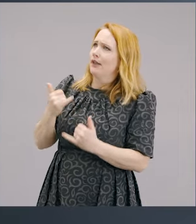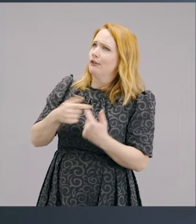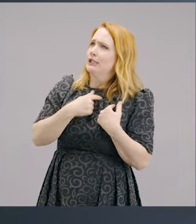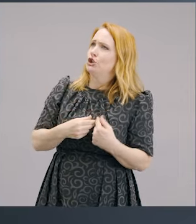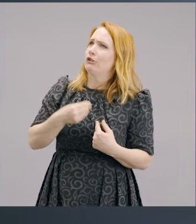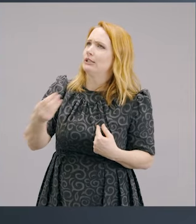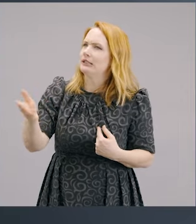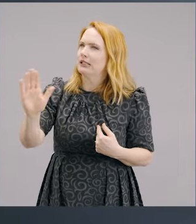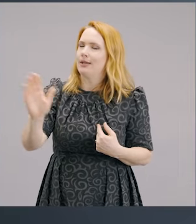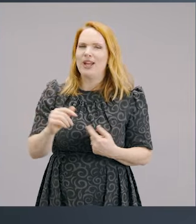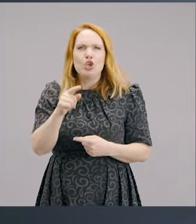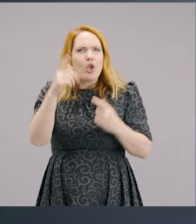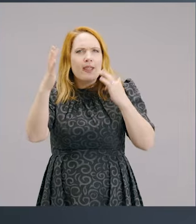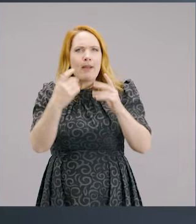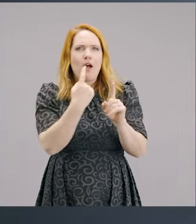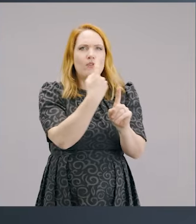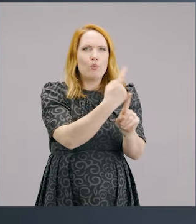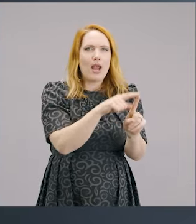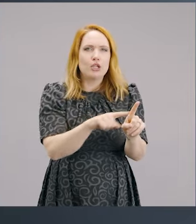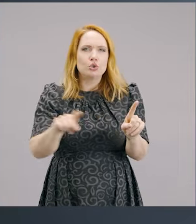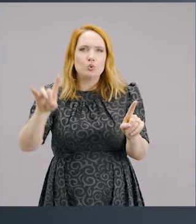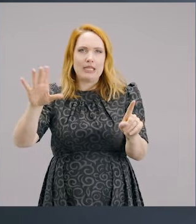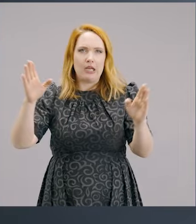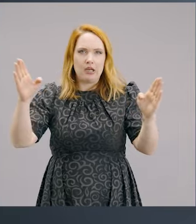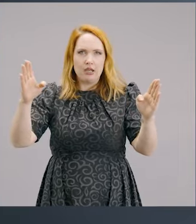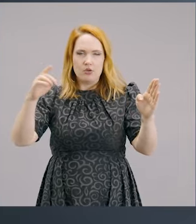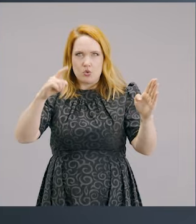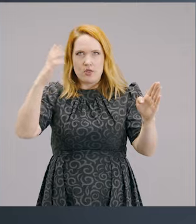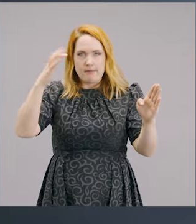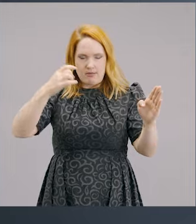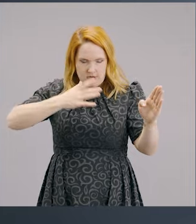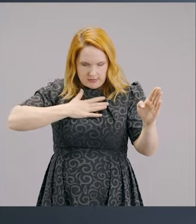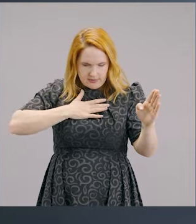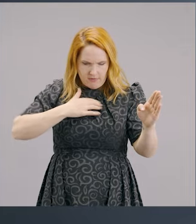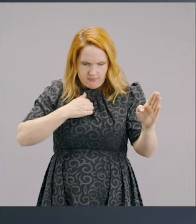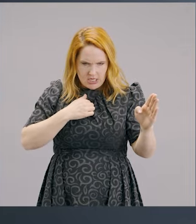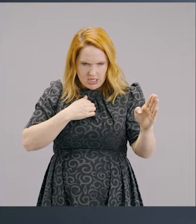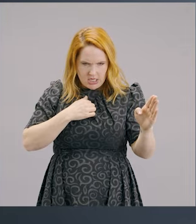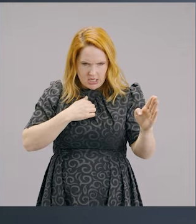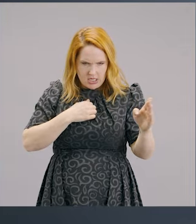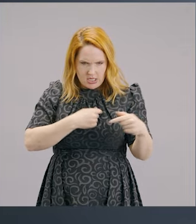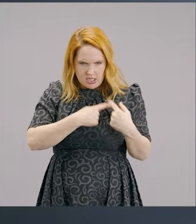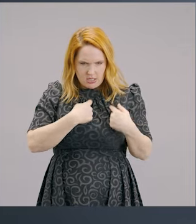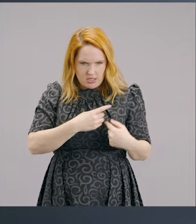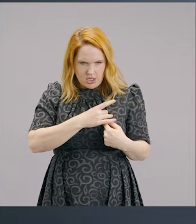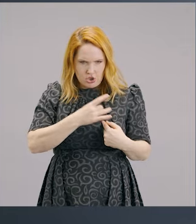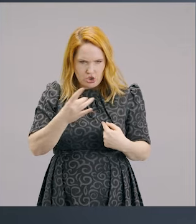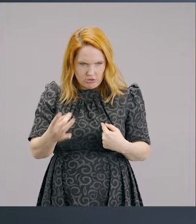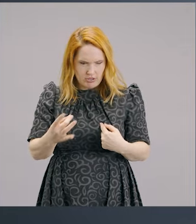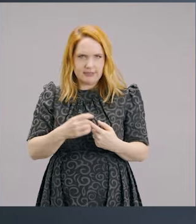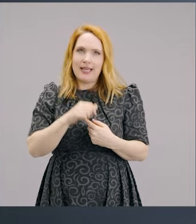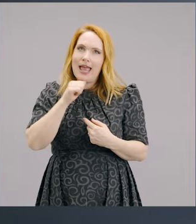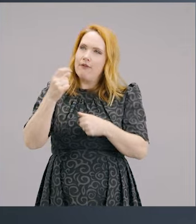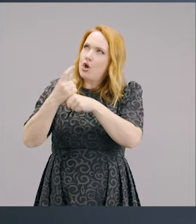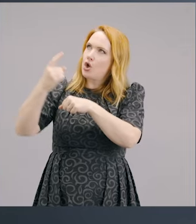Rate yourself on a scale of 1 to 10, just to yourself. How generous are you? If God was looking